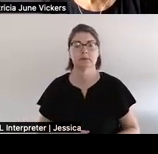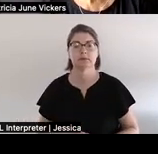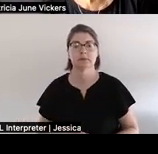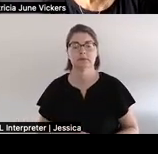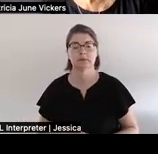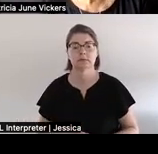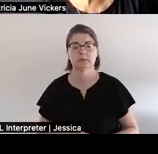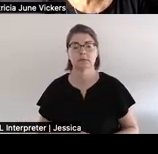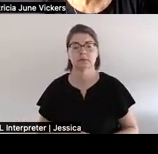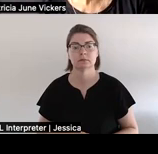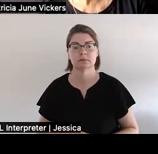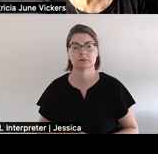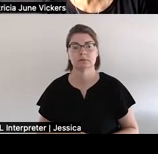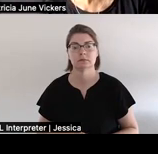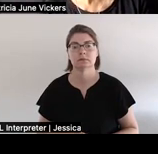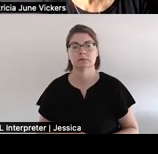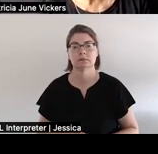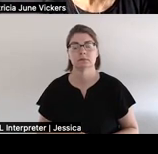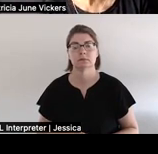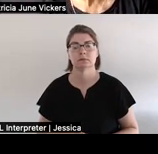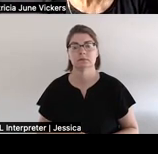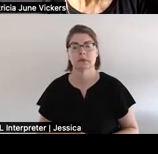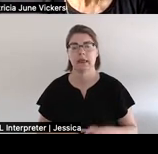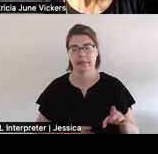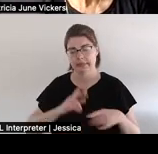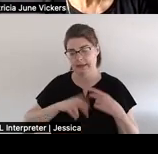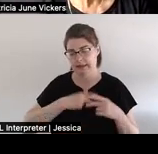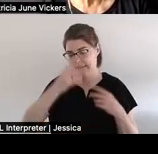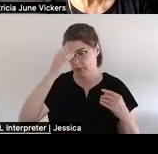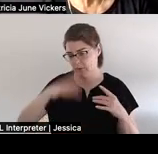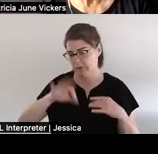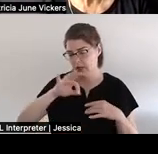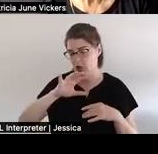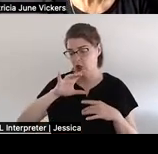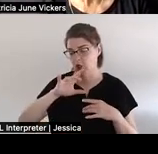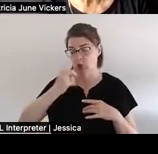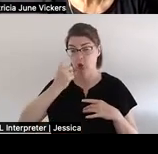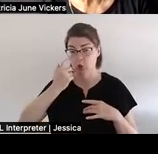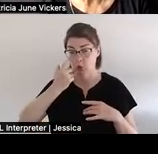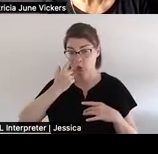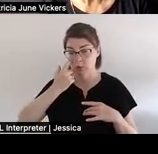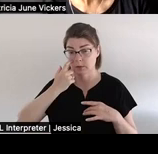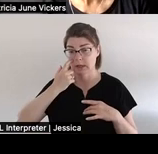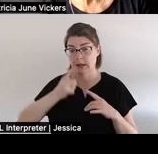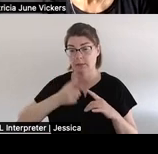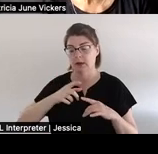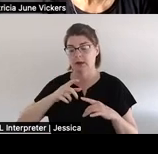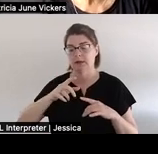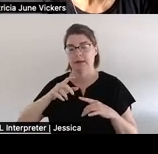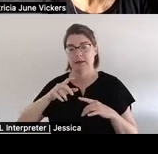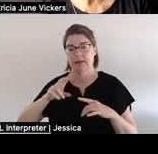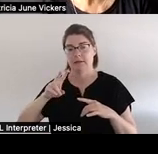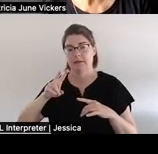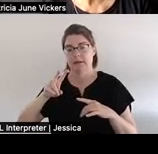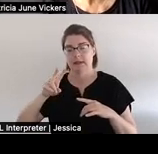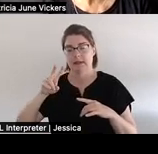uh you can find this on a on youtube the video of uh bessel speaking to how the brain